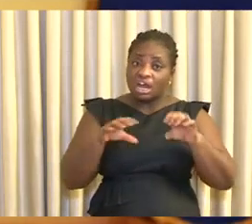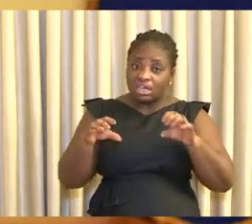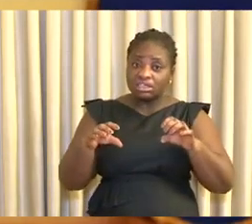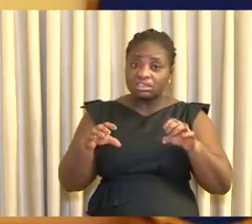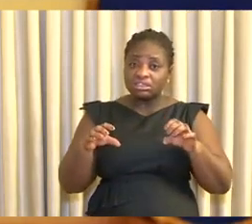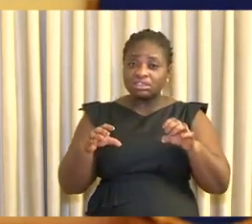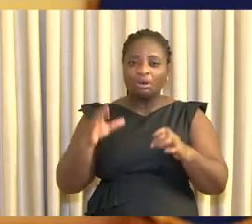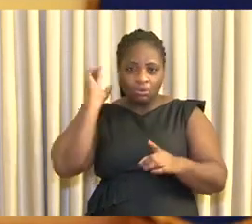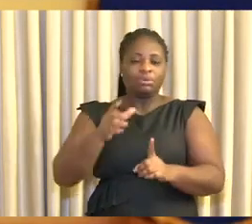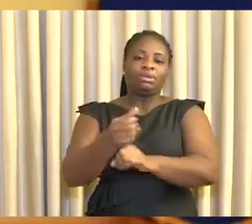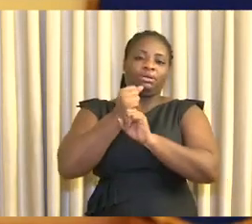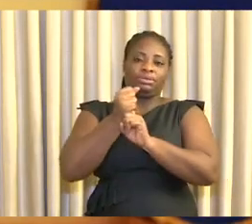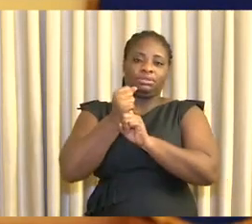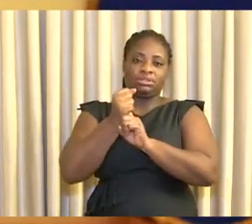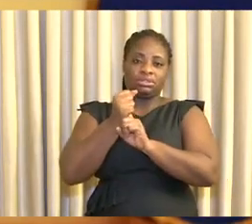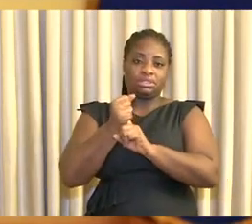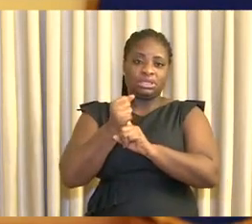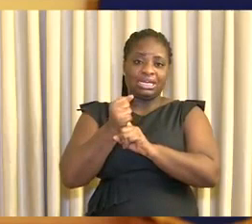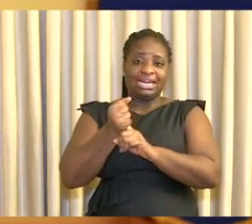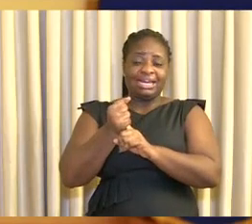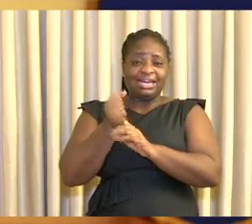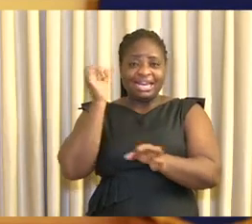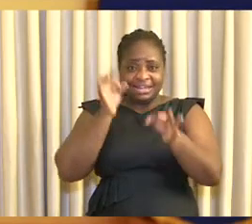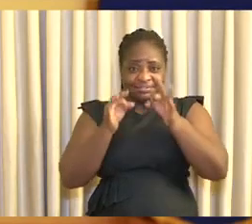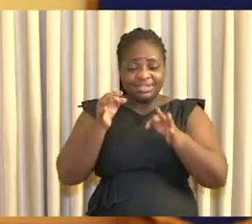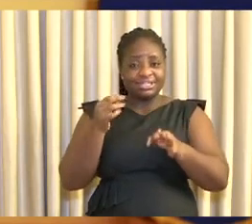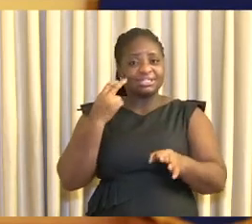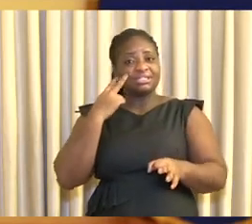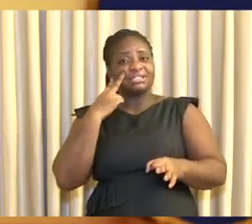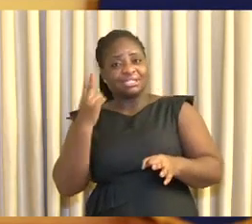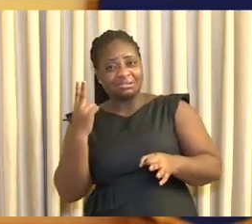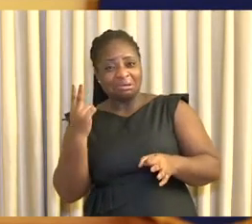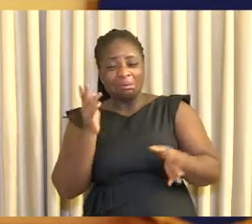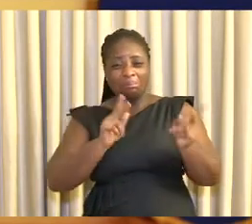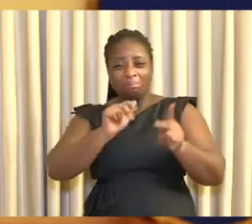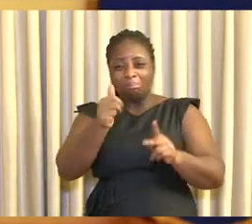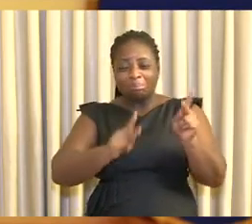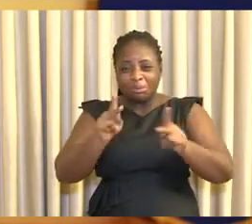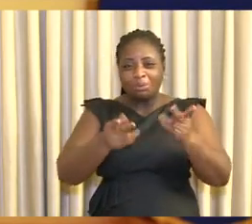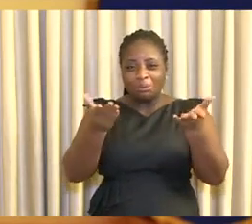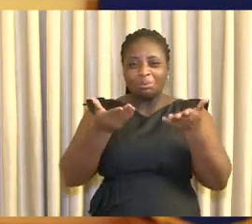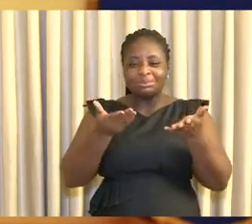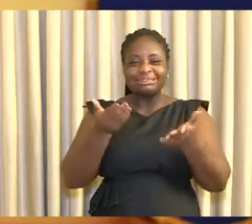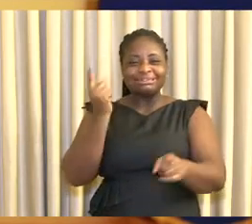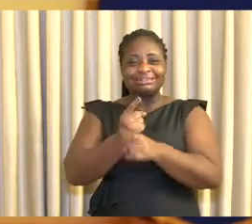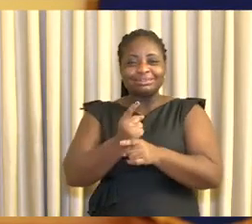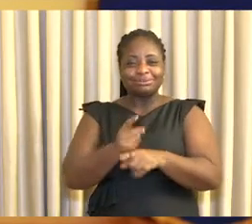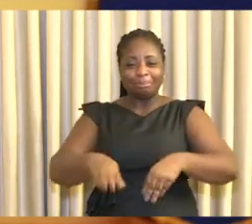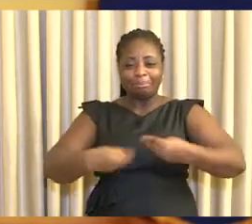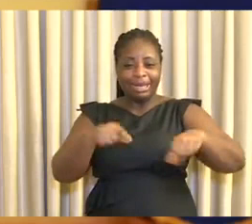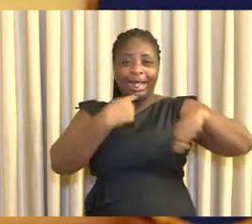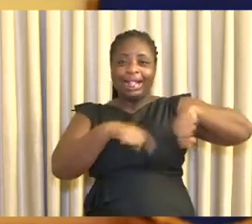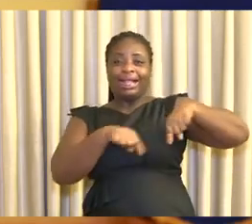orchestrated by those who seek to benefit by seeking to sow the seas of panic and confusion